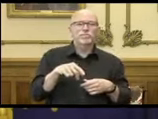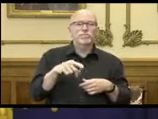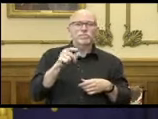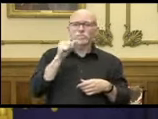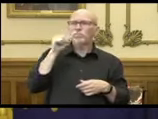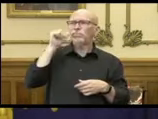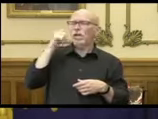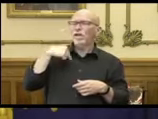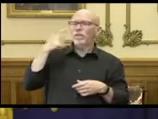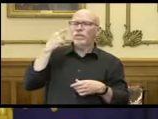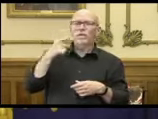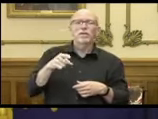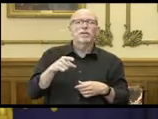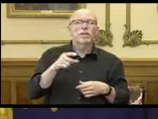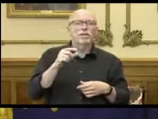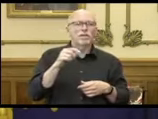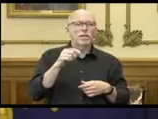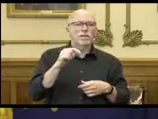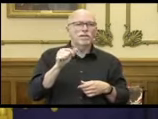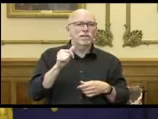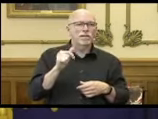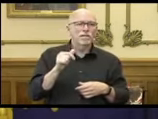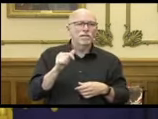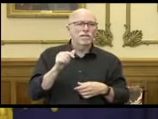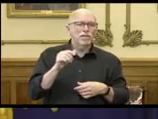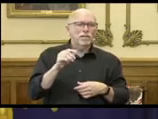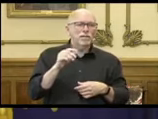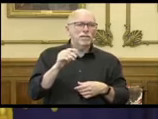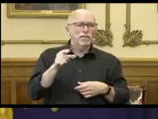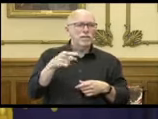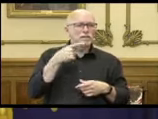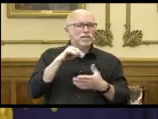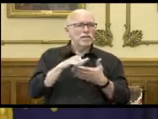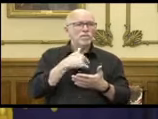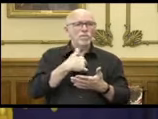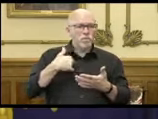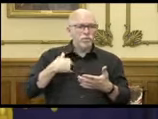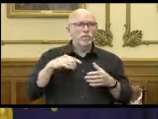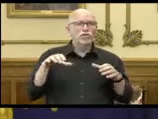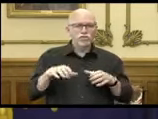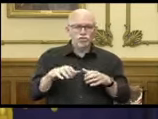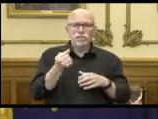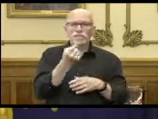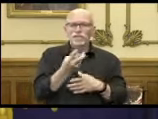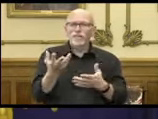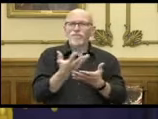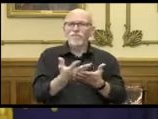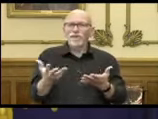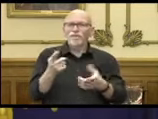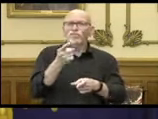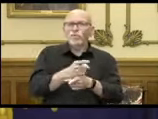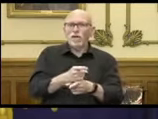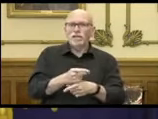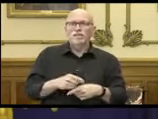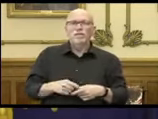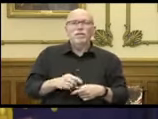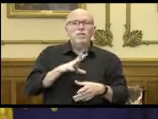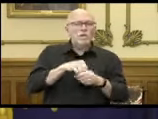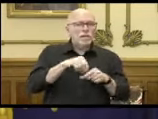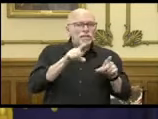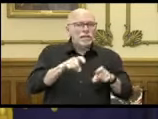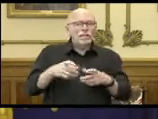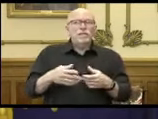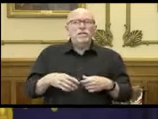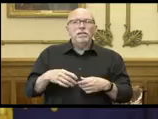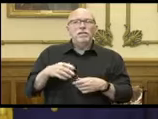yesterday, guess, Admiral Brett Garrar, who said that we were doing a number of things right, including testing, and